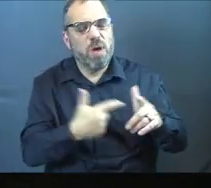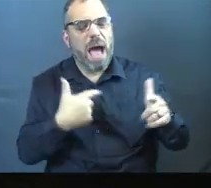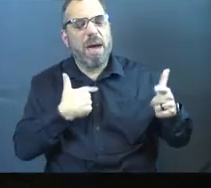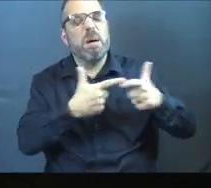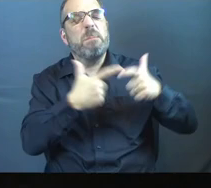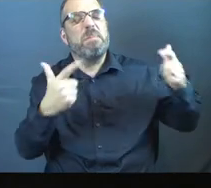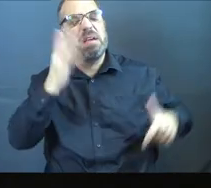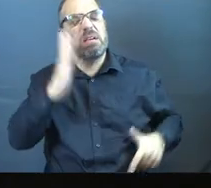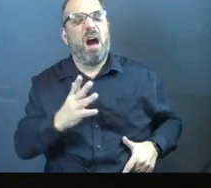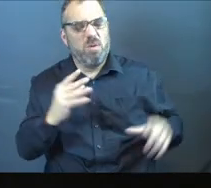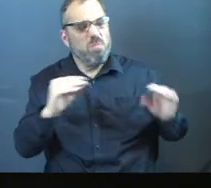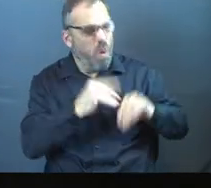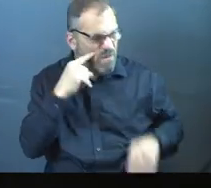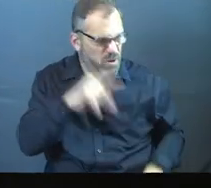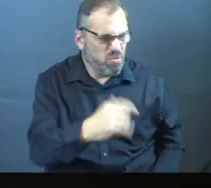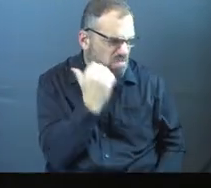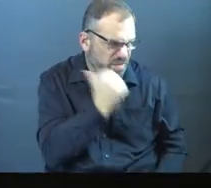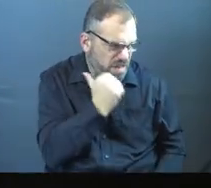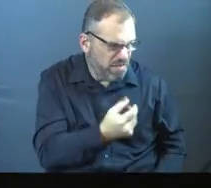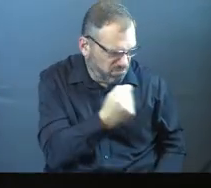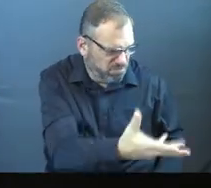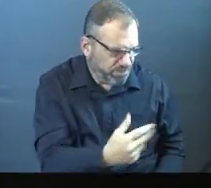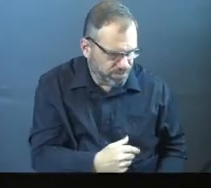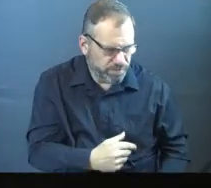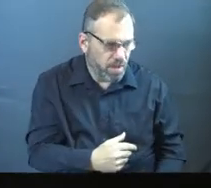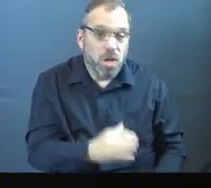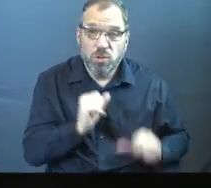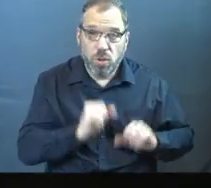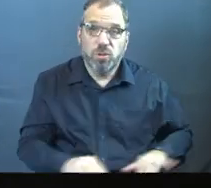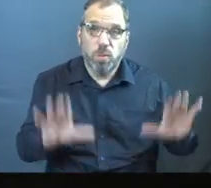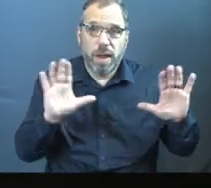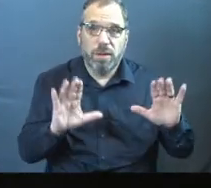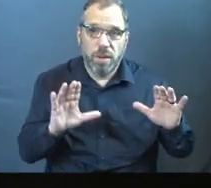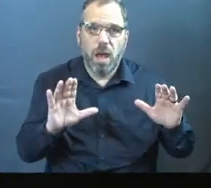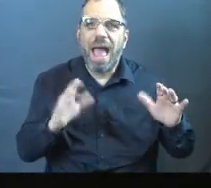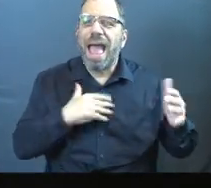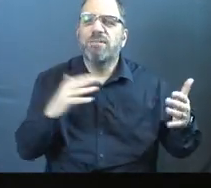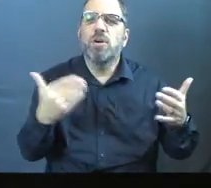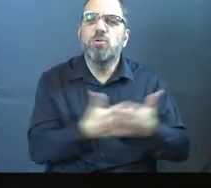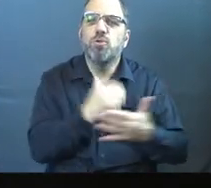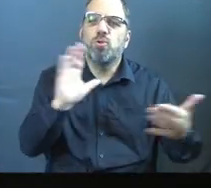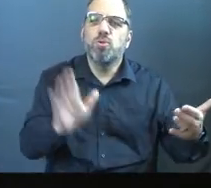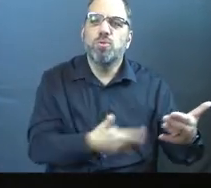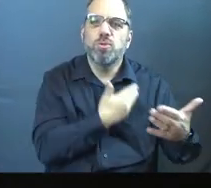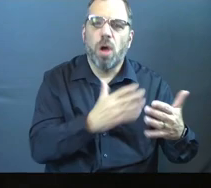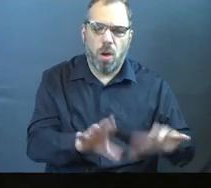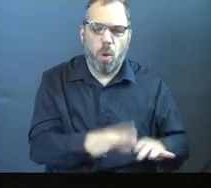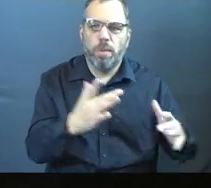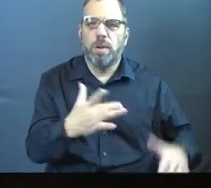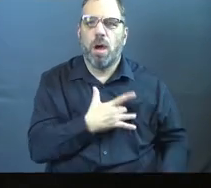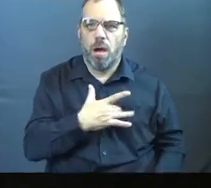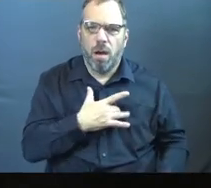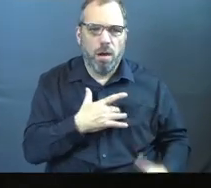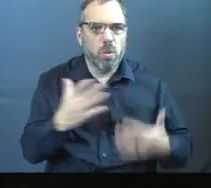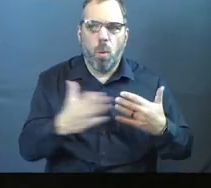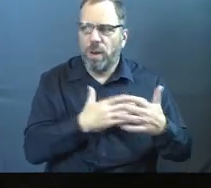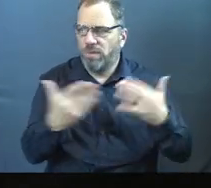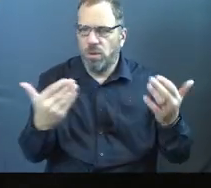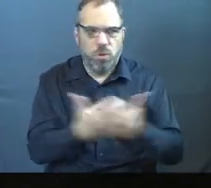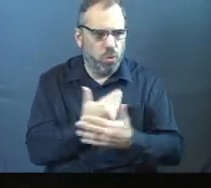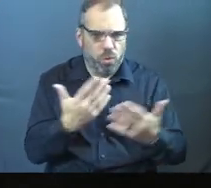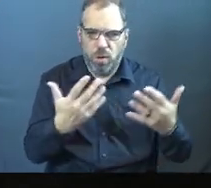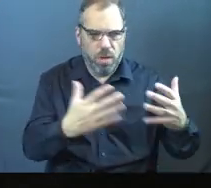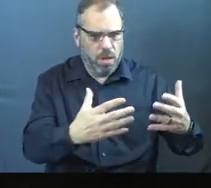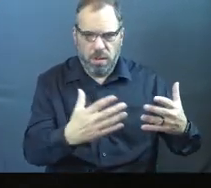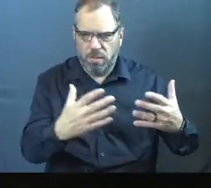has more for you with each day. So surrender that to him. Let's sing a new song to the Lord. Open our hearts to receive whatever the new thing